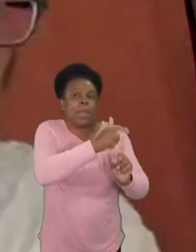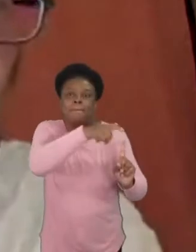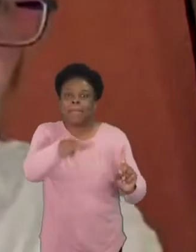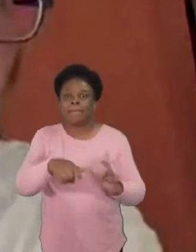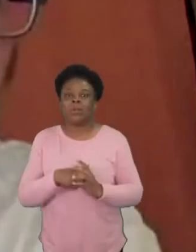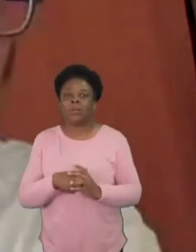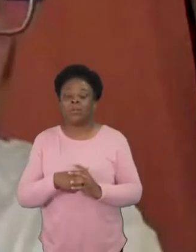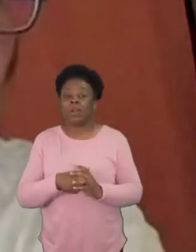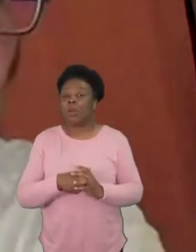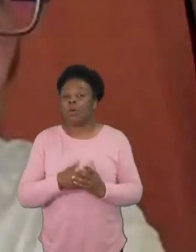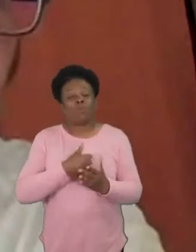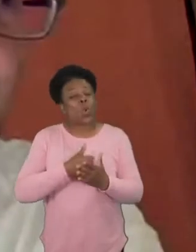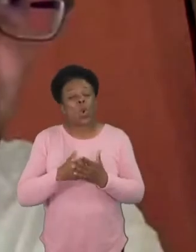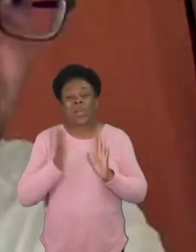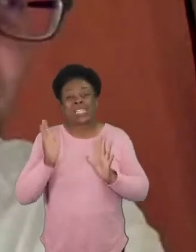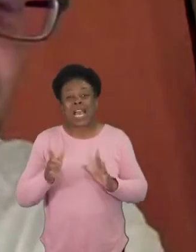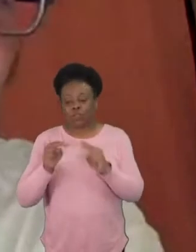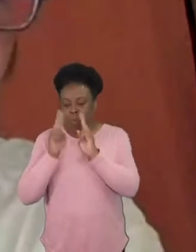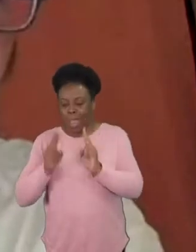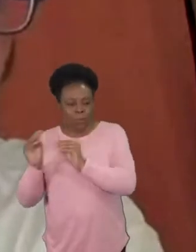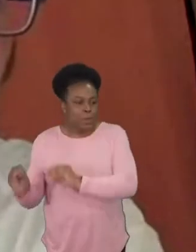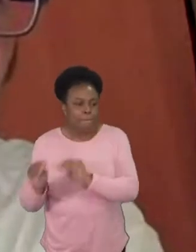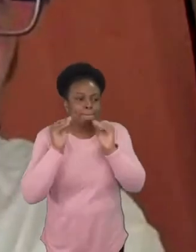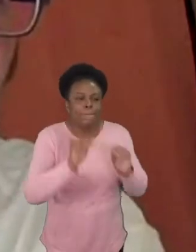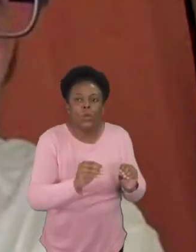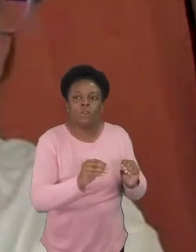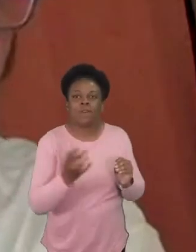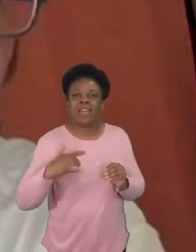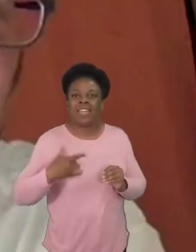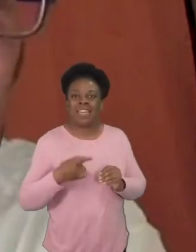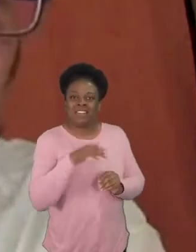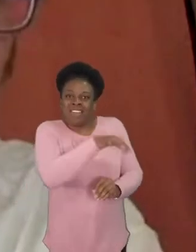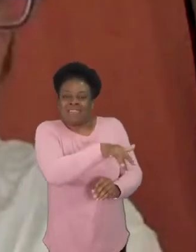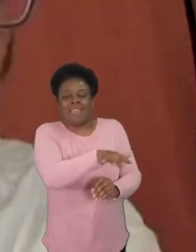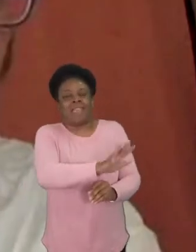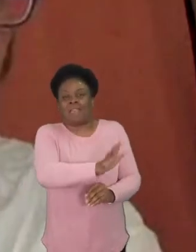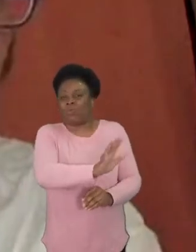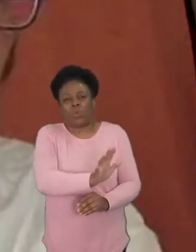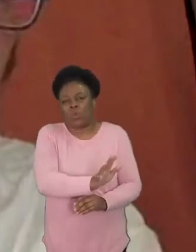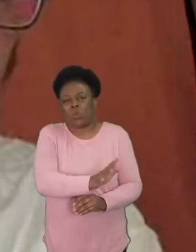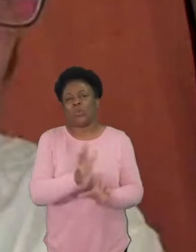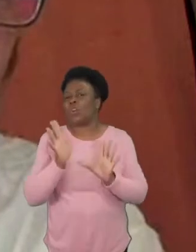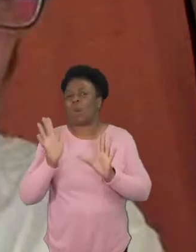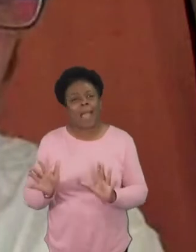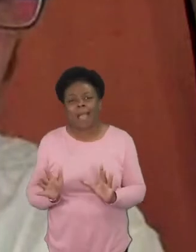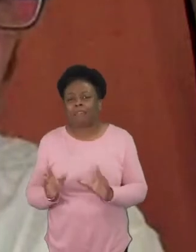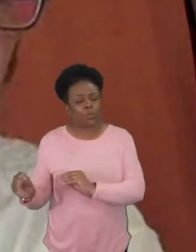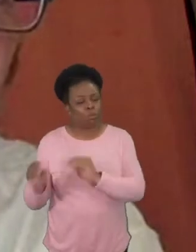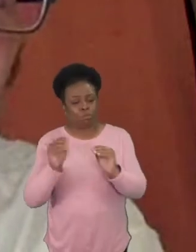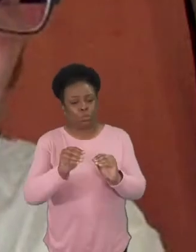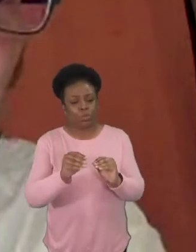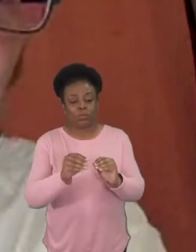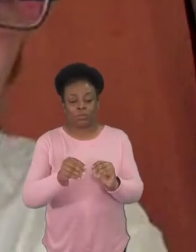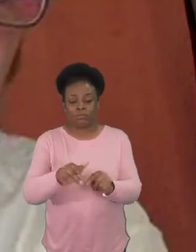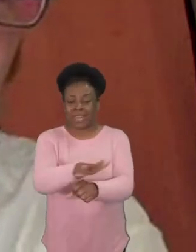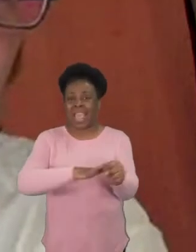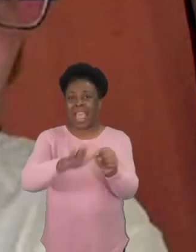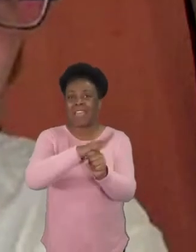you know to move to a struggling neighborhood um one of um